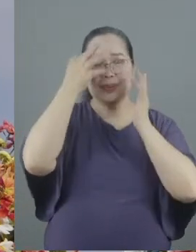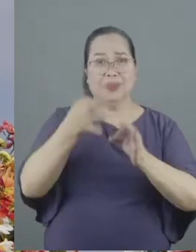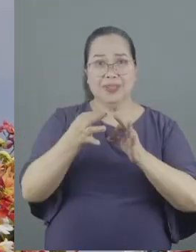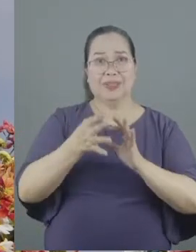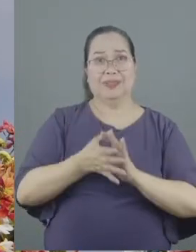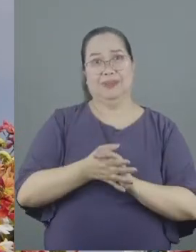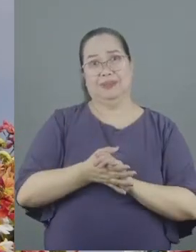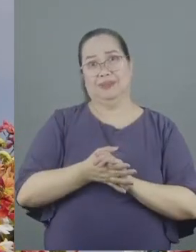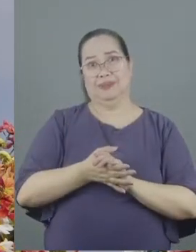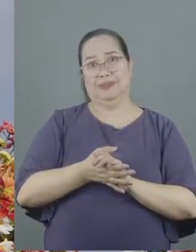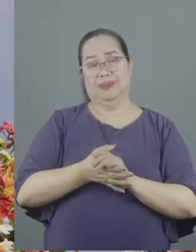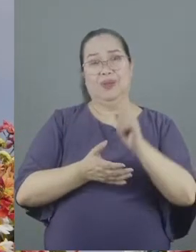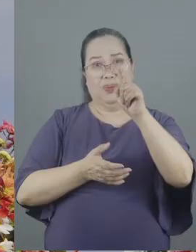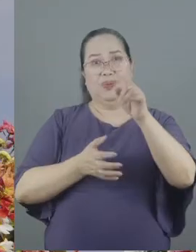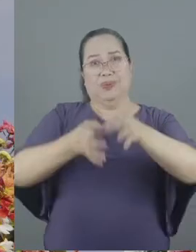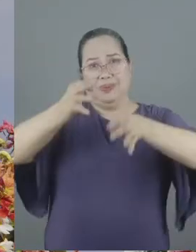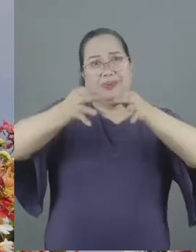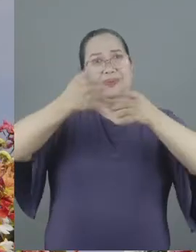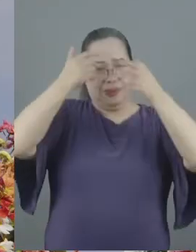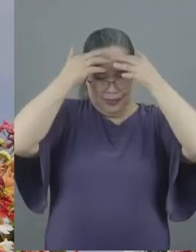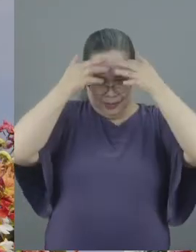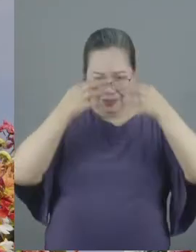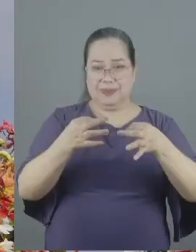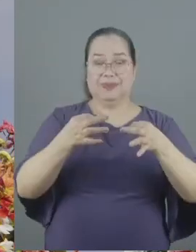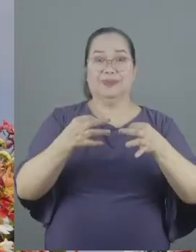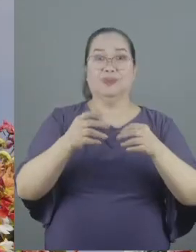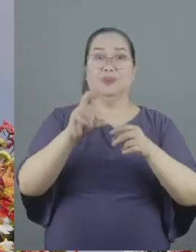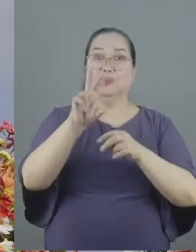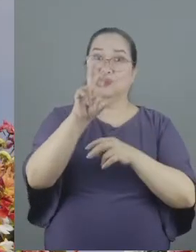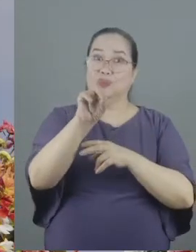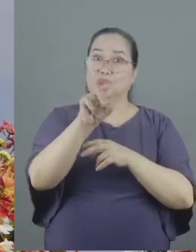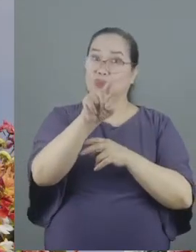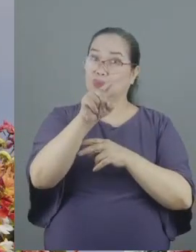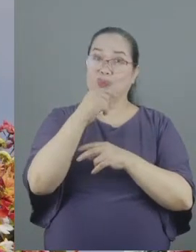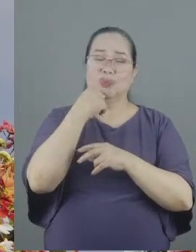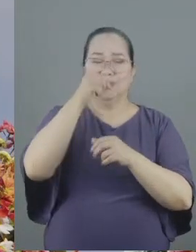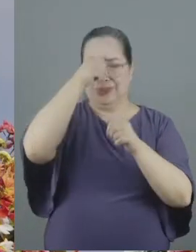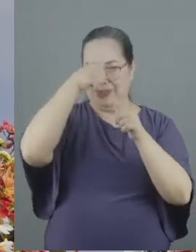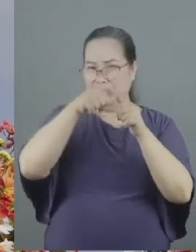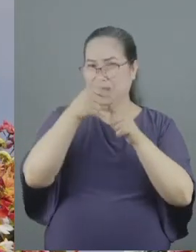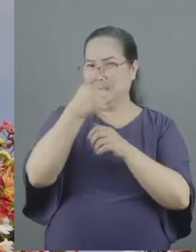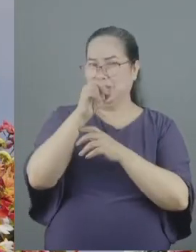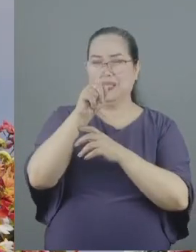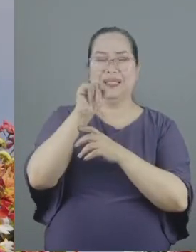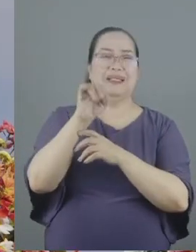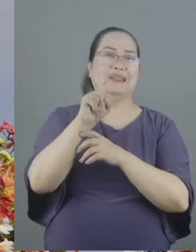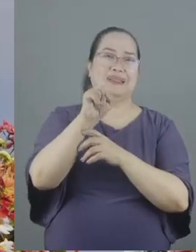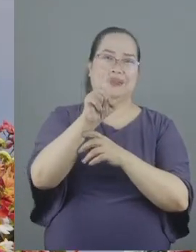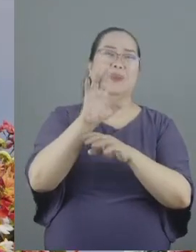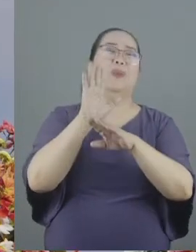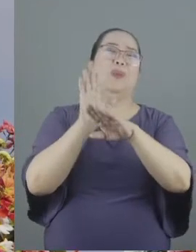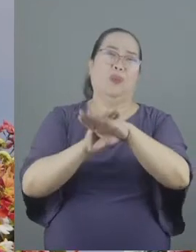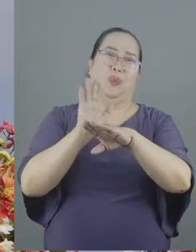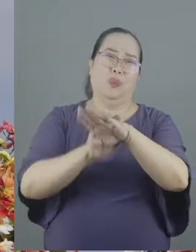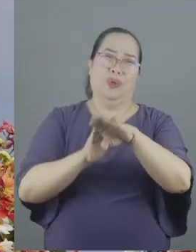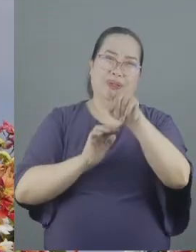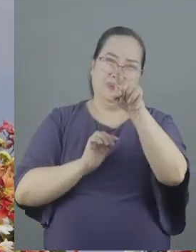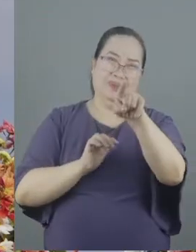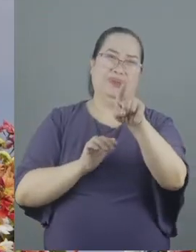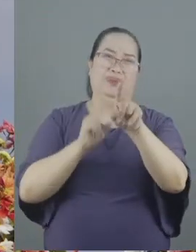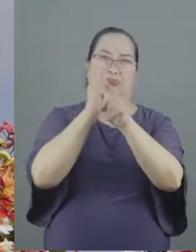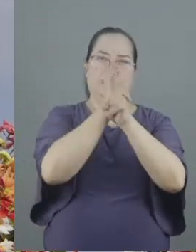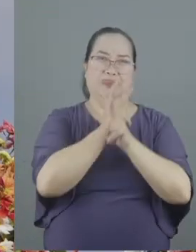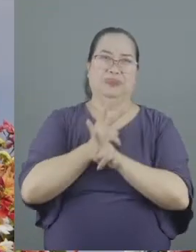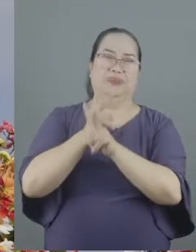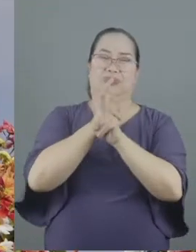so we have to make judgments beloved but we do them remembering Galatians 6 1 keep watch that you may not